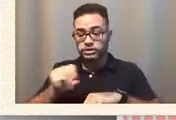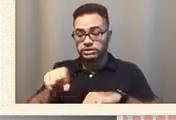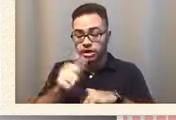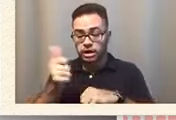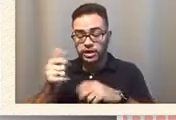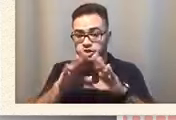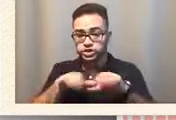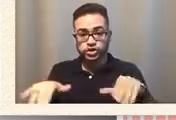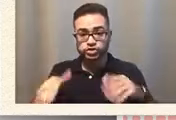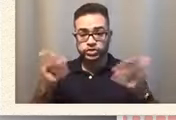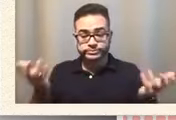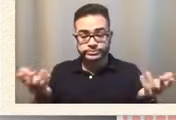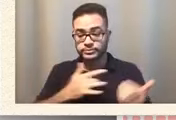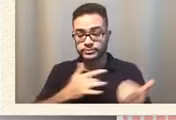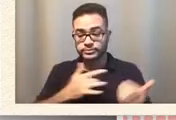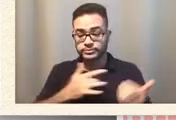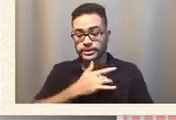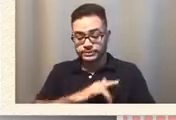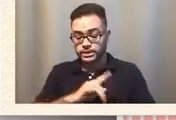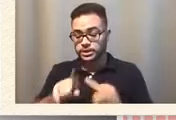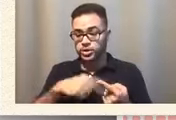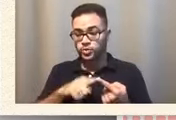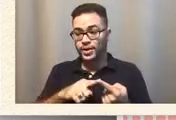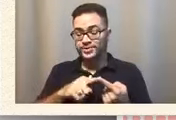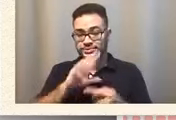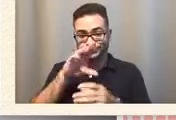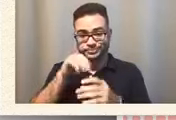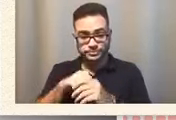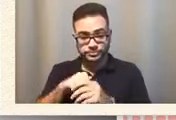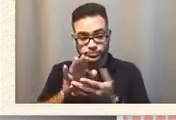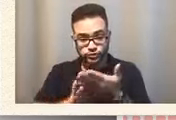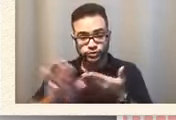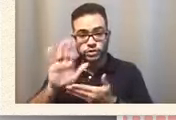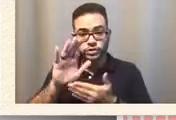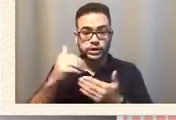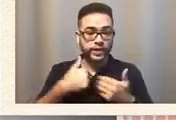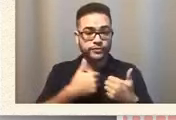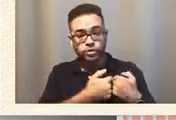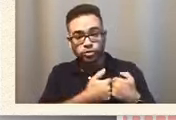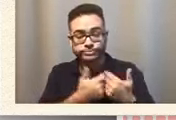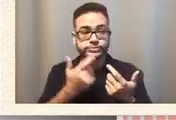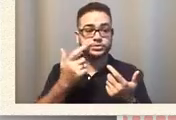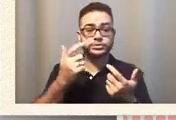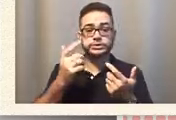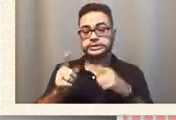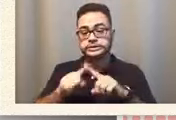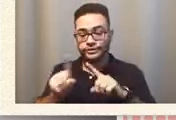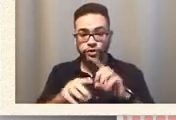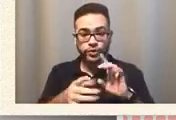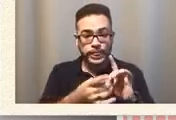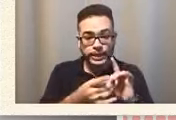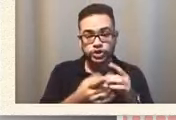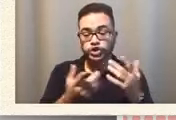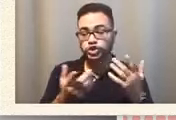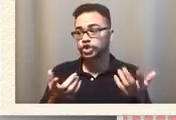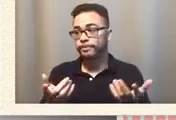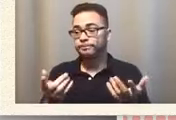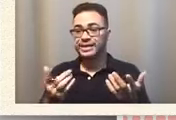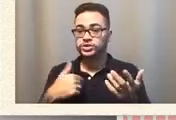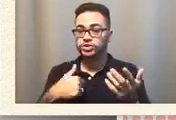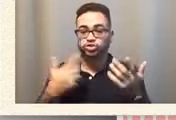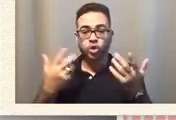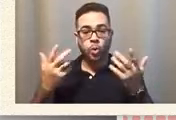usually when they're in college they have girlfriends or boyfriends and different relationships and not wanting to be their